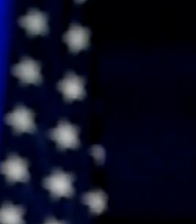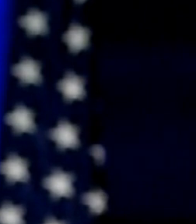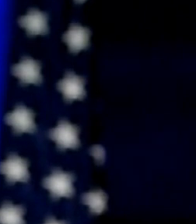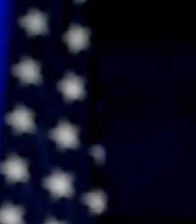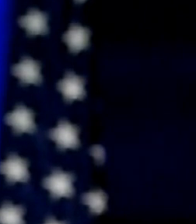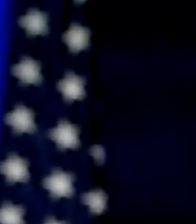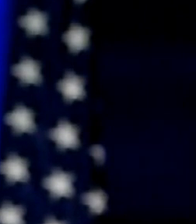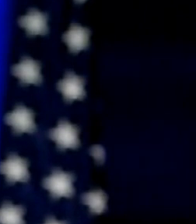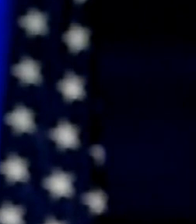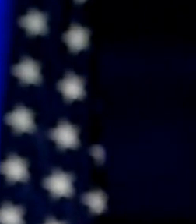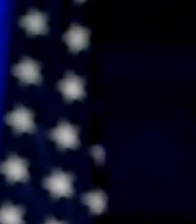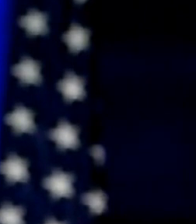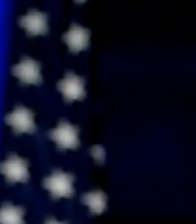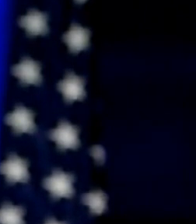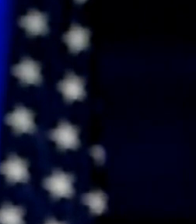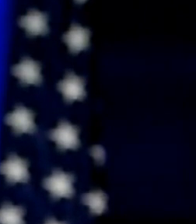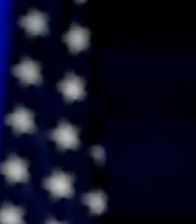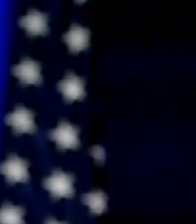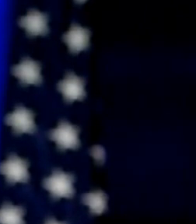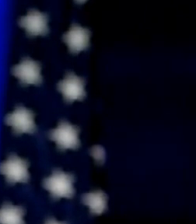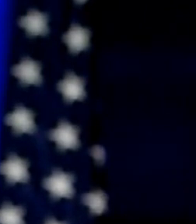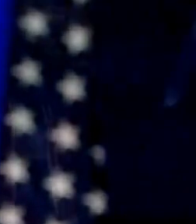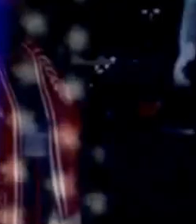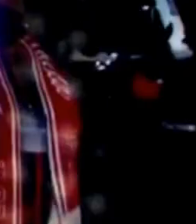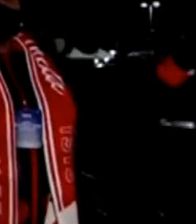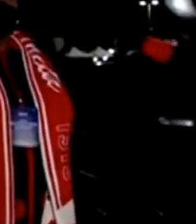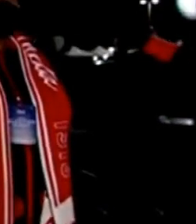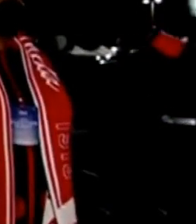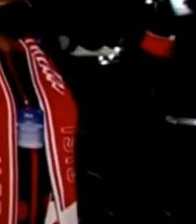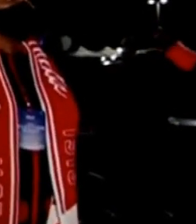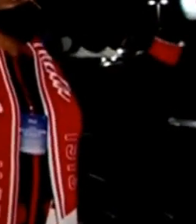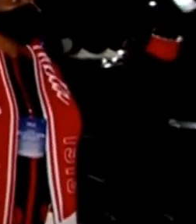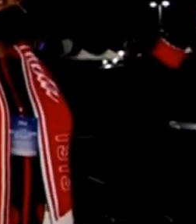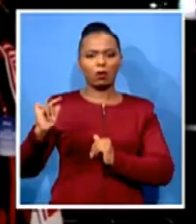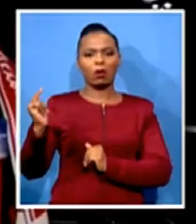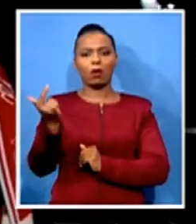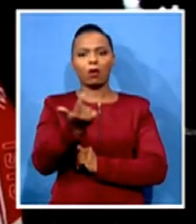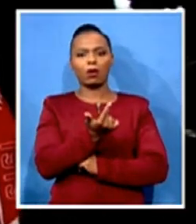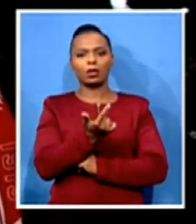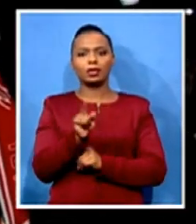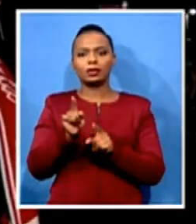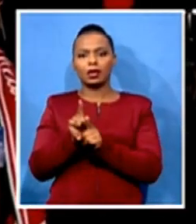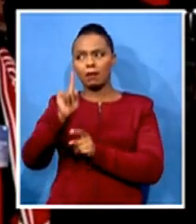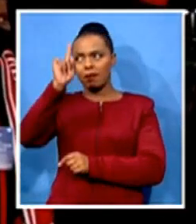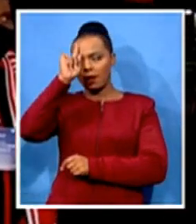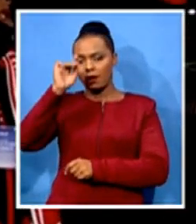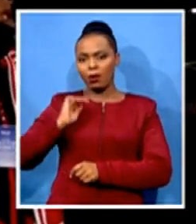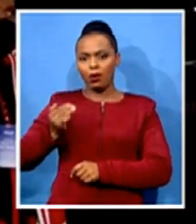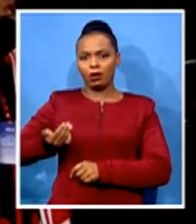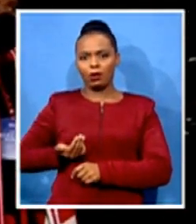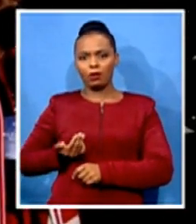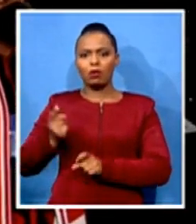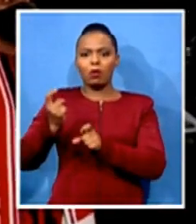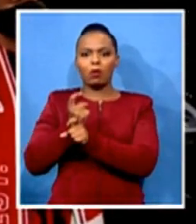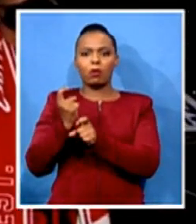justice for all, including the black women who are often, too often overlooked, but so often prove